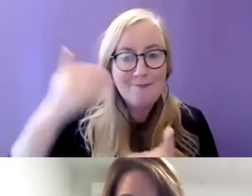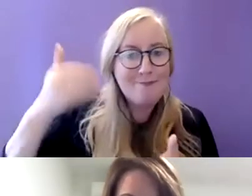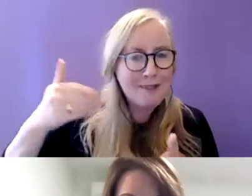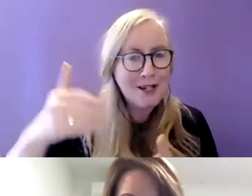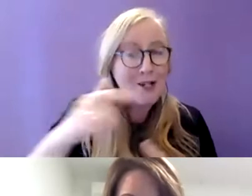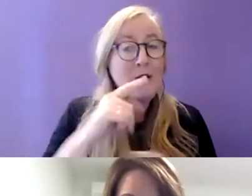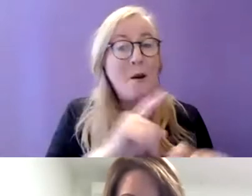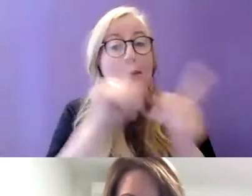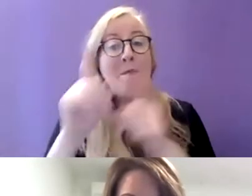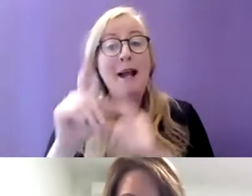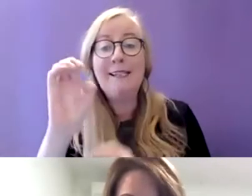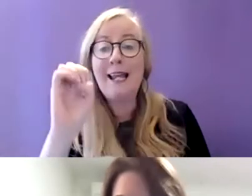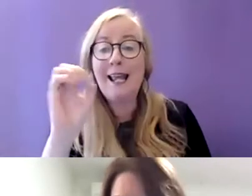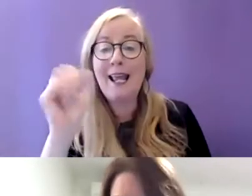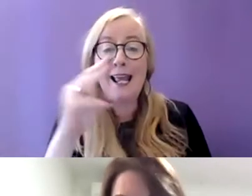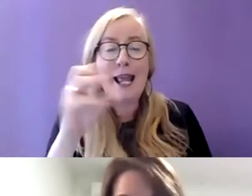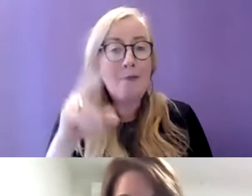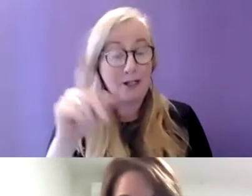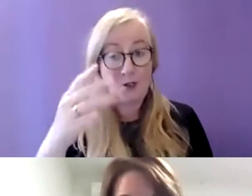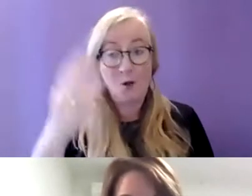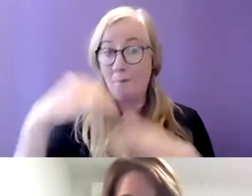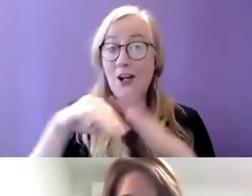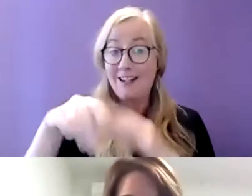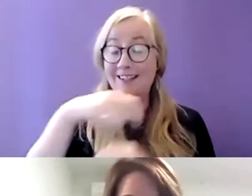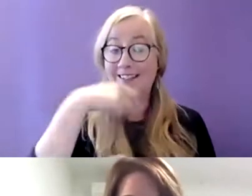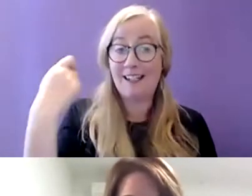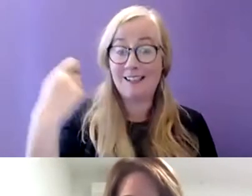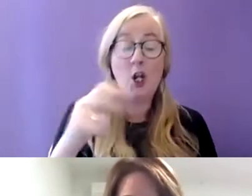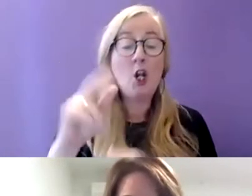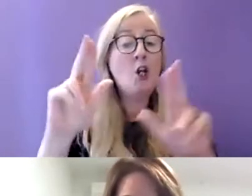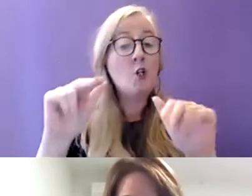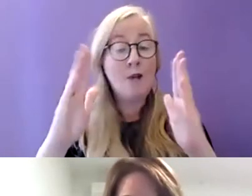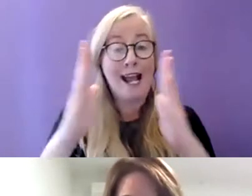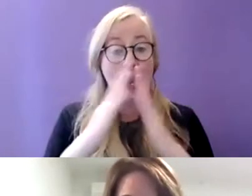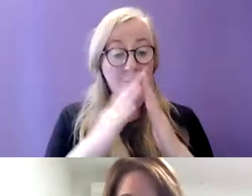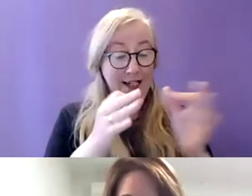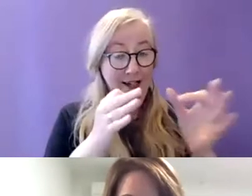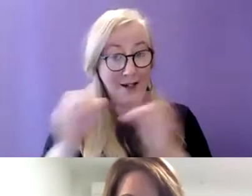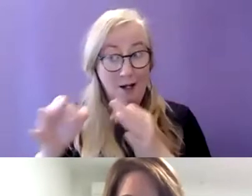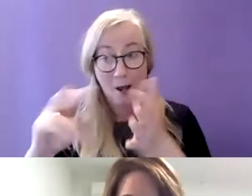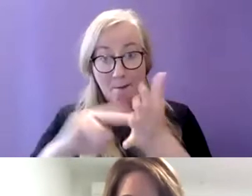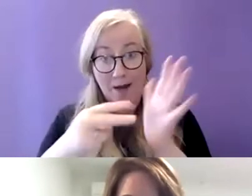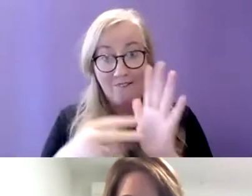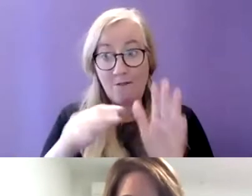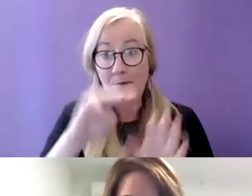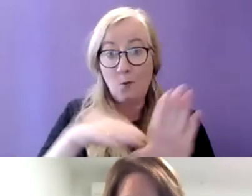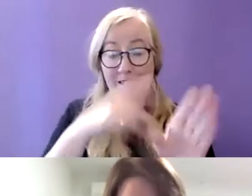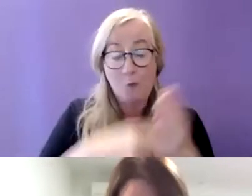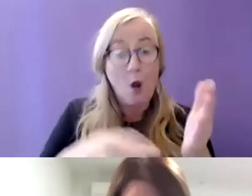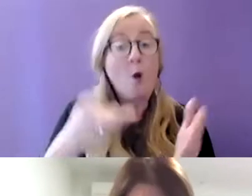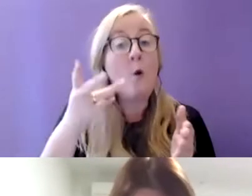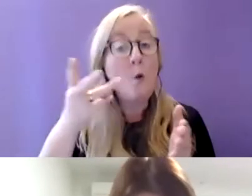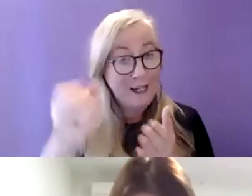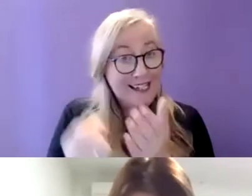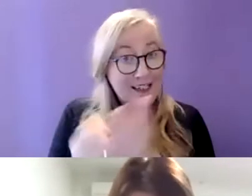come back to you the you know as the Minister said the new housing strategy for persons with disabilities will be developed and